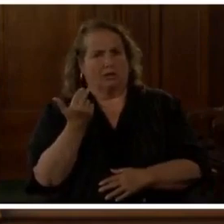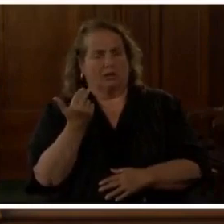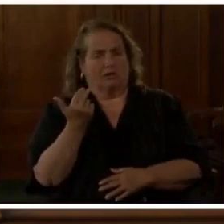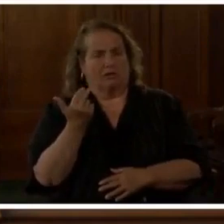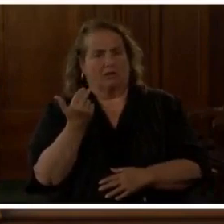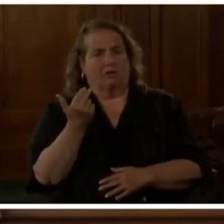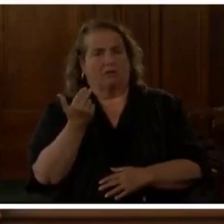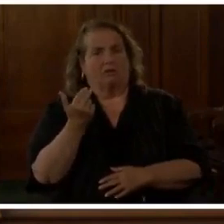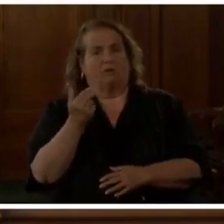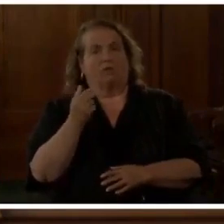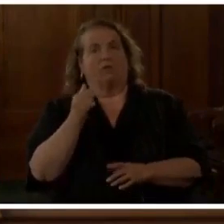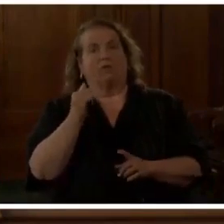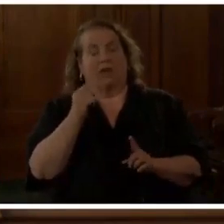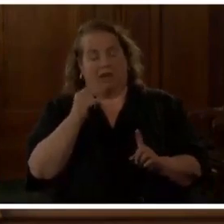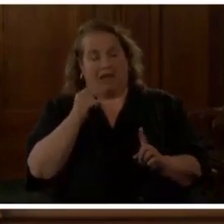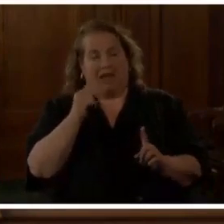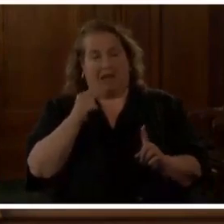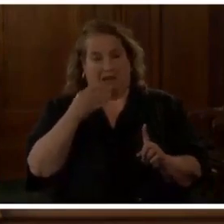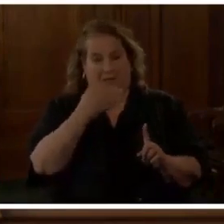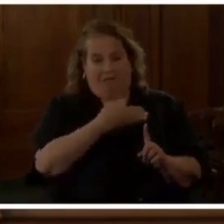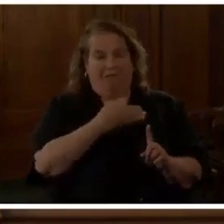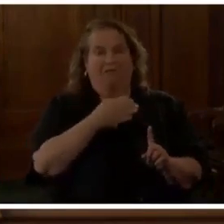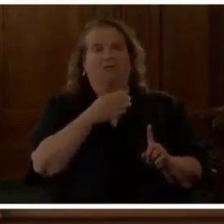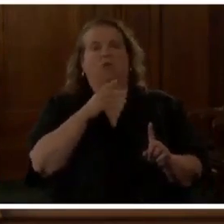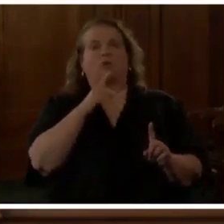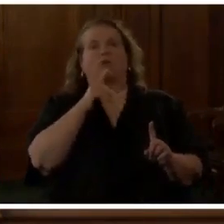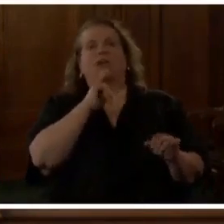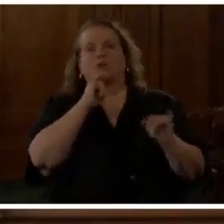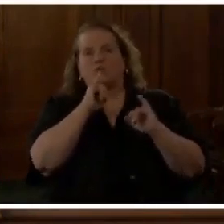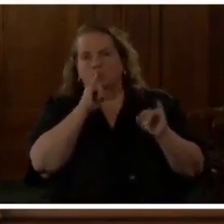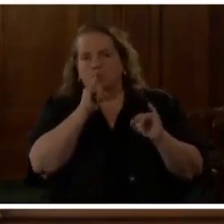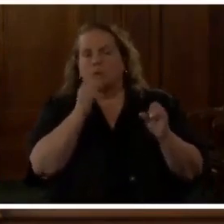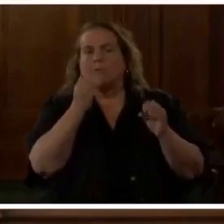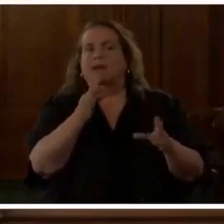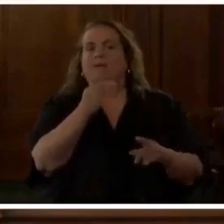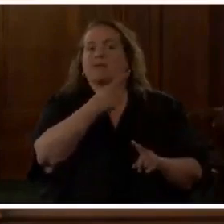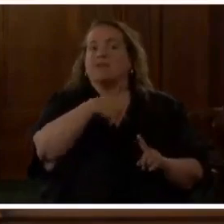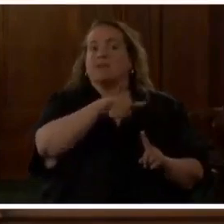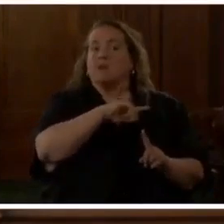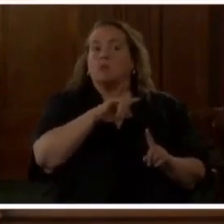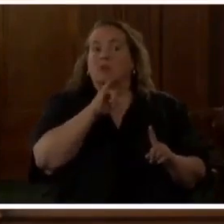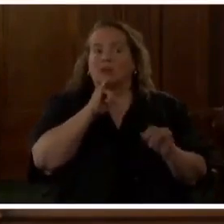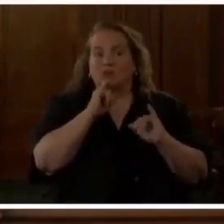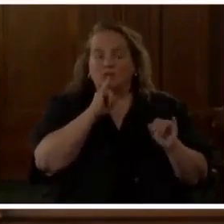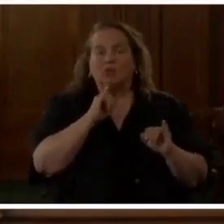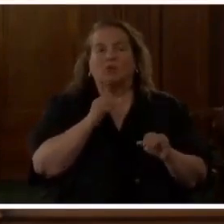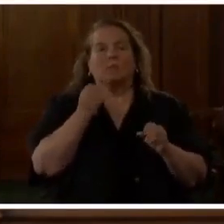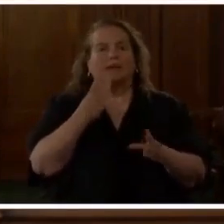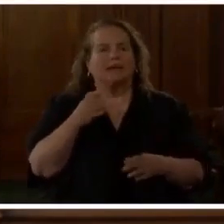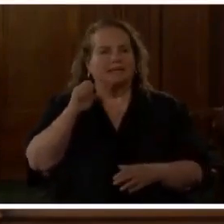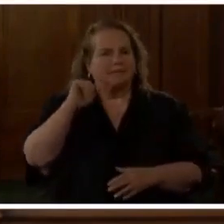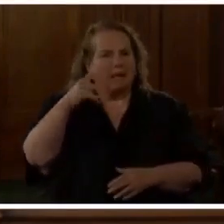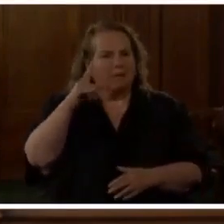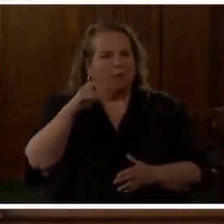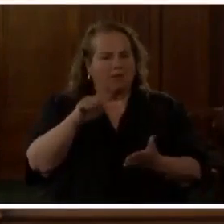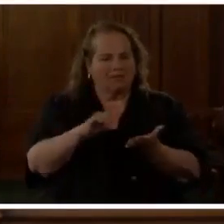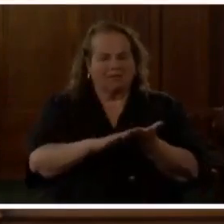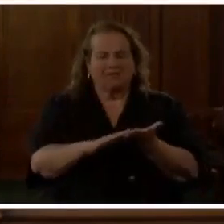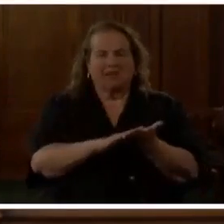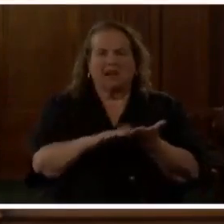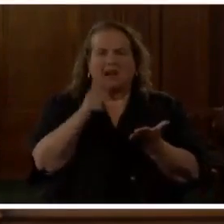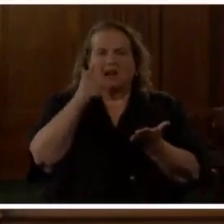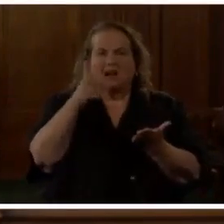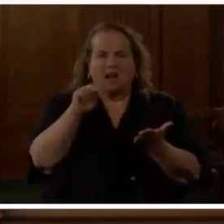where Mr. McAtee was. They were interviewed. Many of them had samples taken, gunshot residue